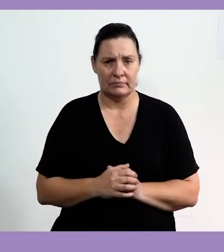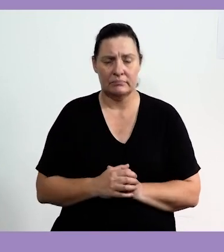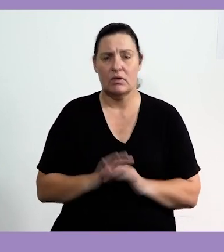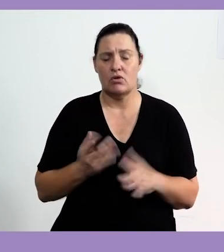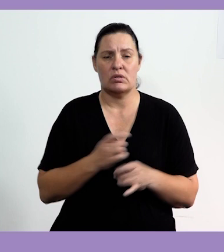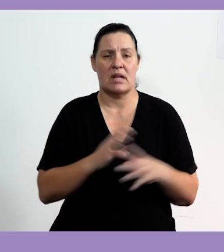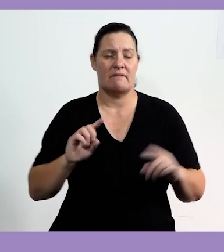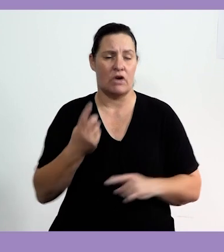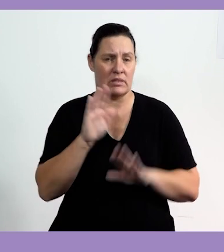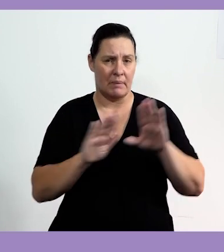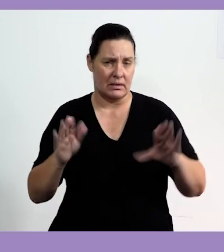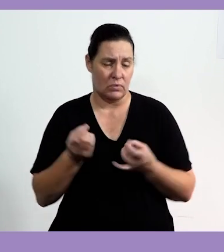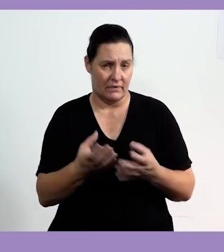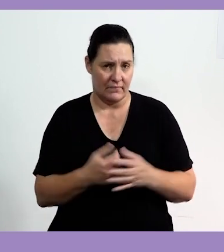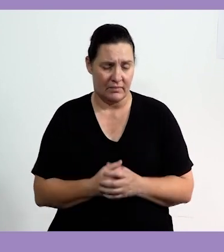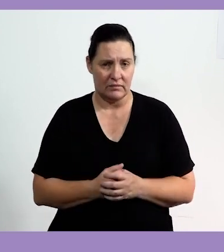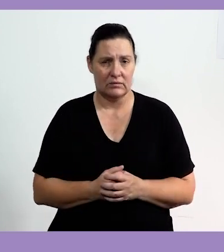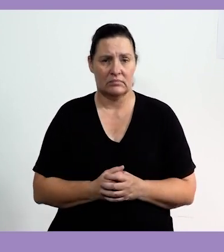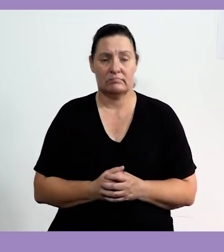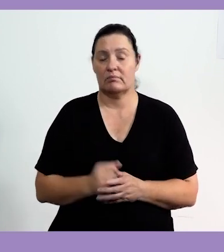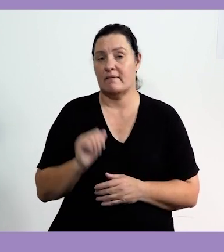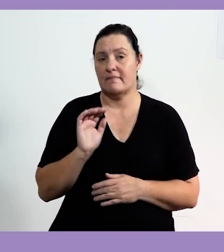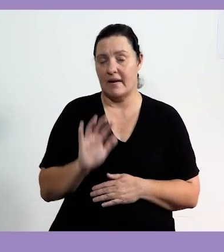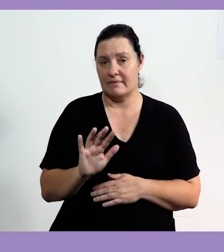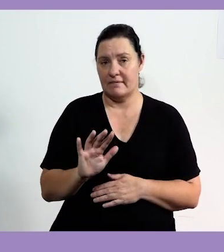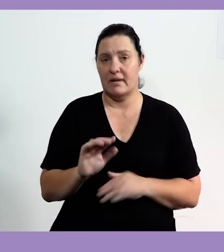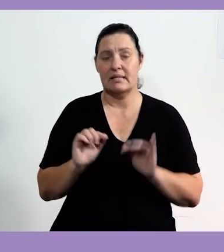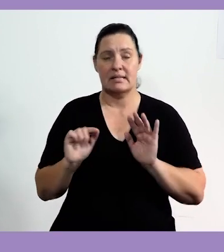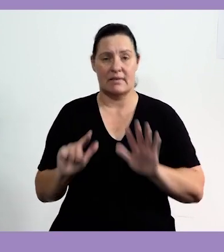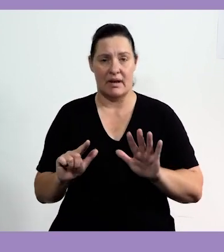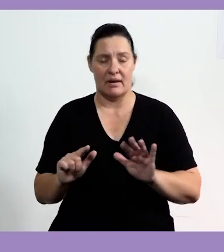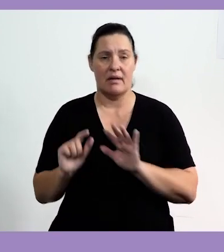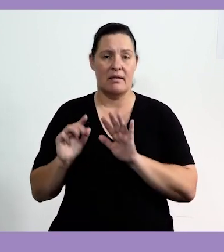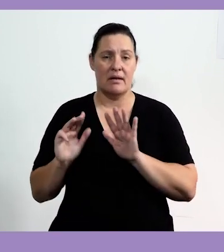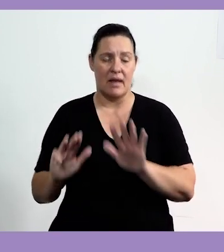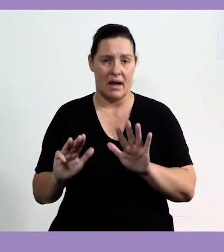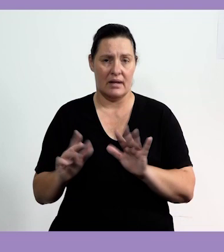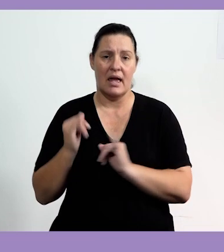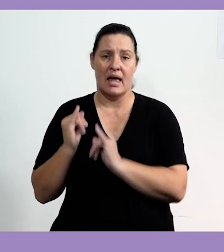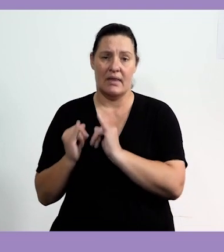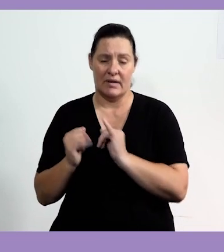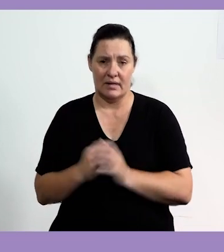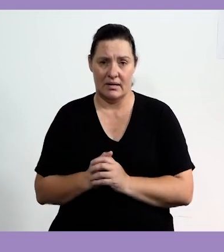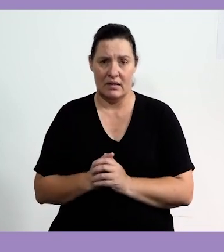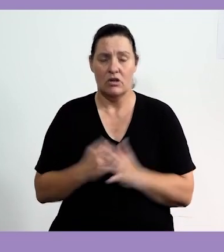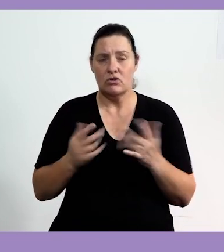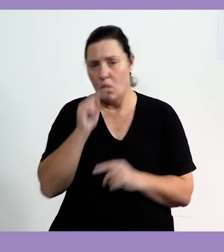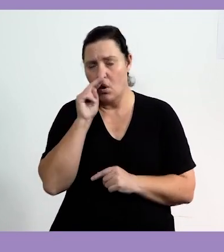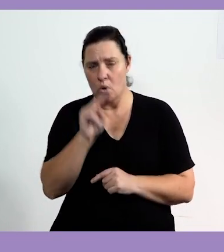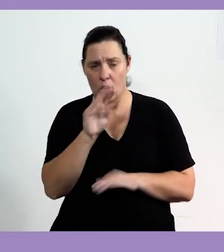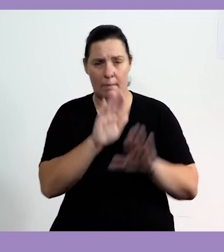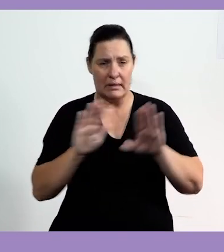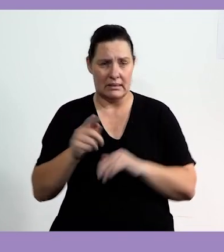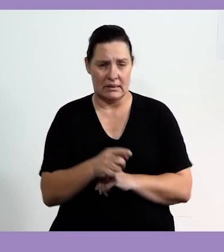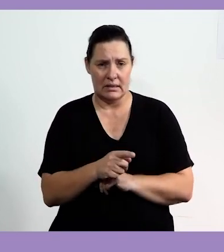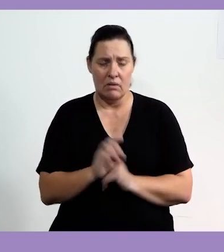So let's start with the first pattern that we are given. This 5, 7, 9 and 11. So